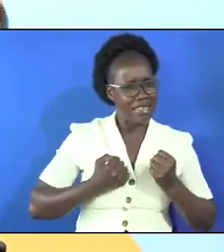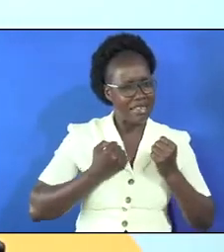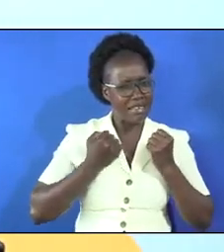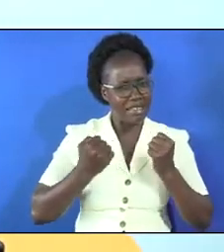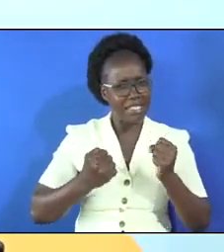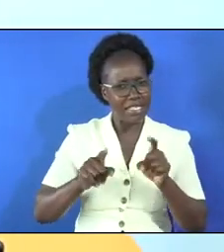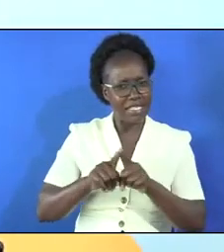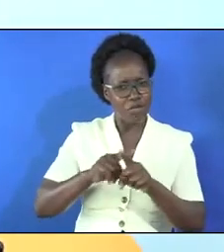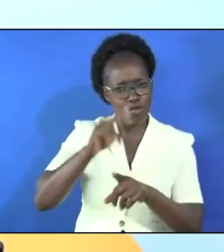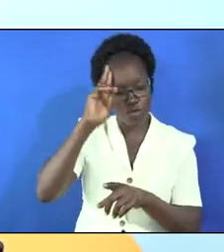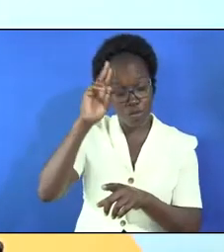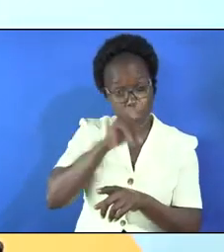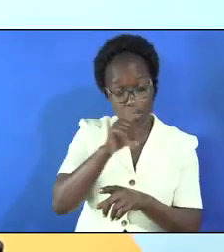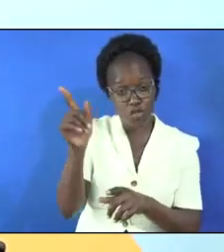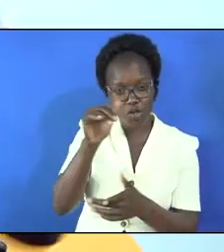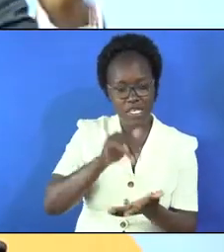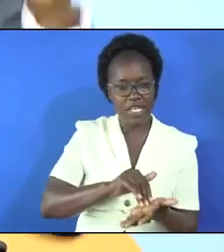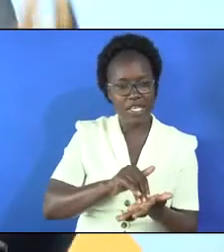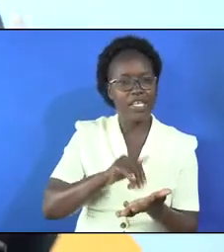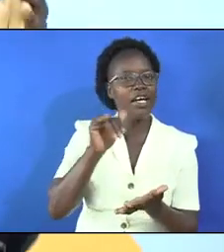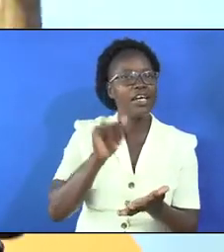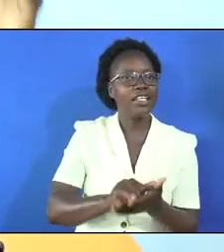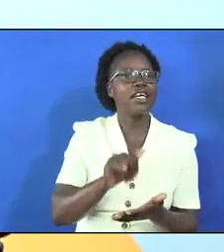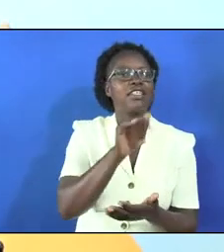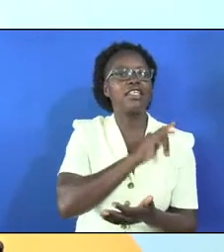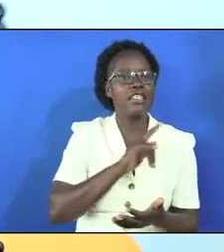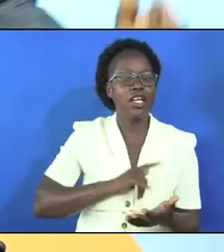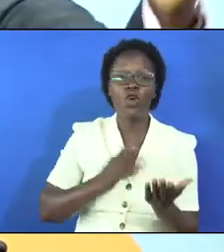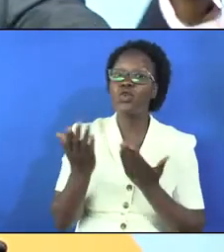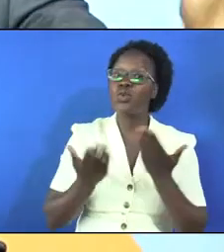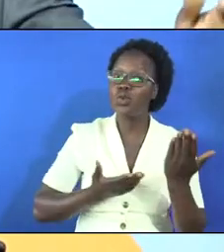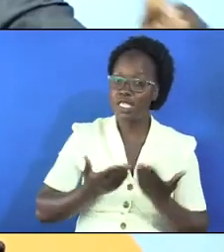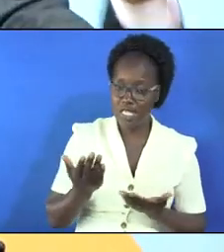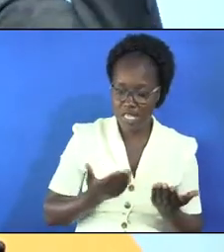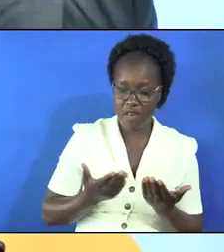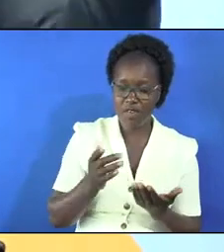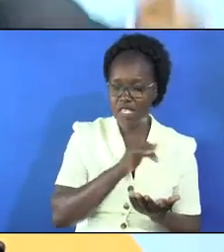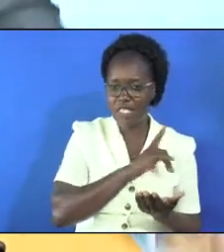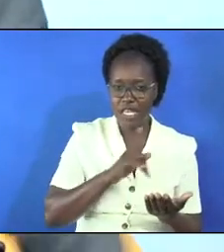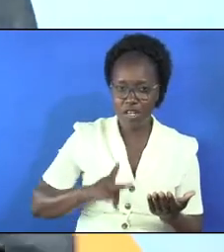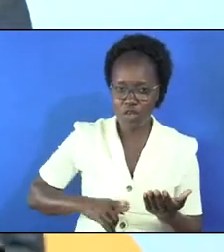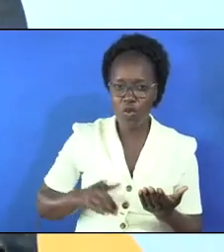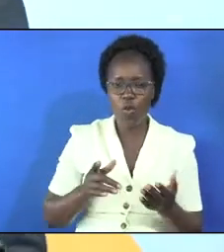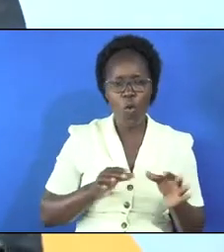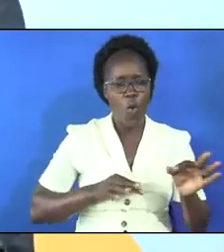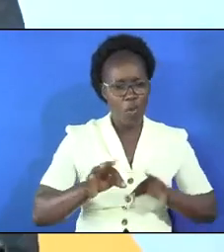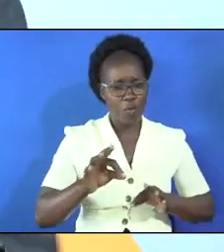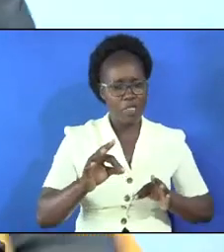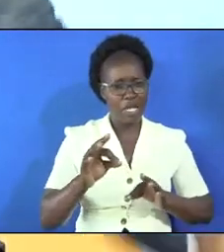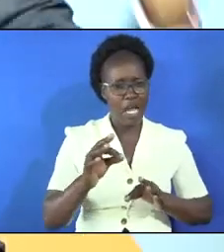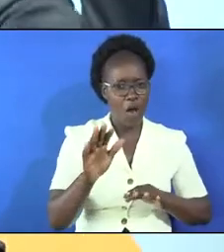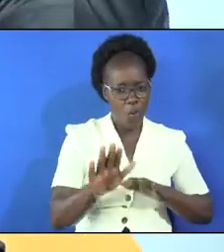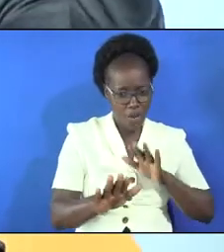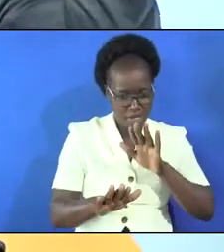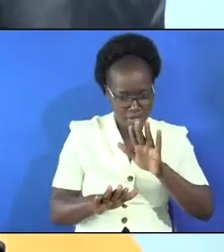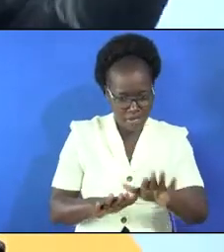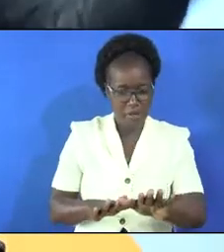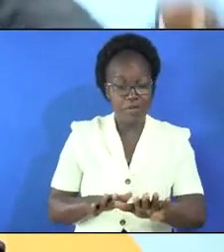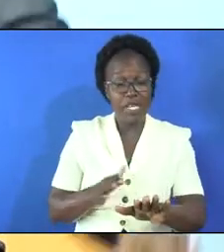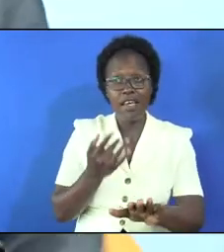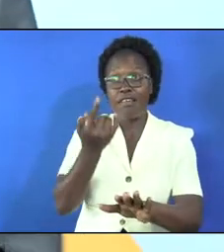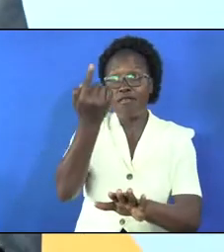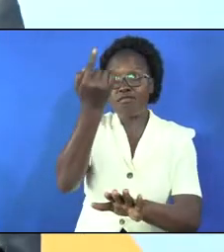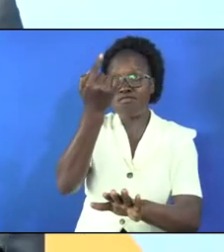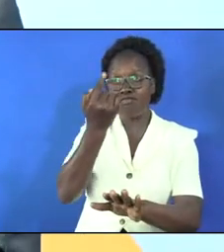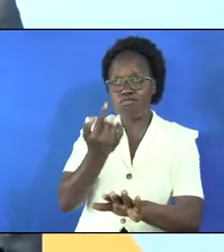even to remind you once again that the god we serve is a god who measure our steps is a god who